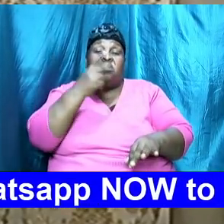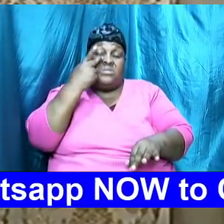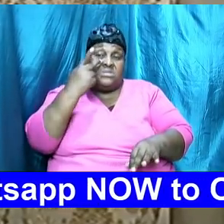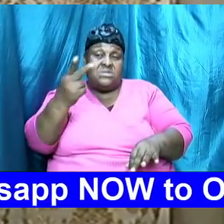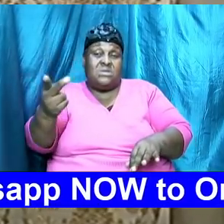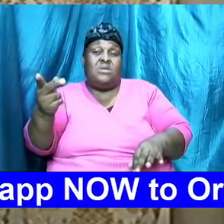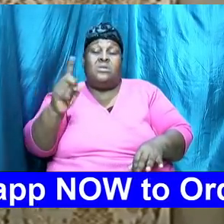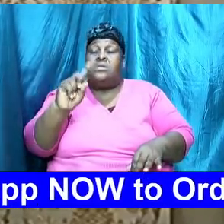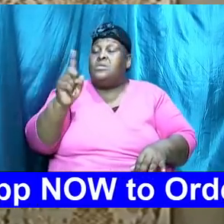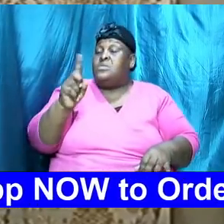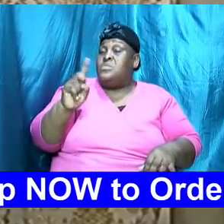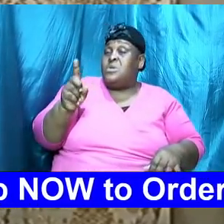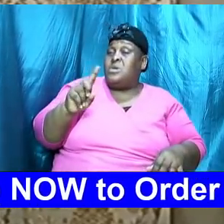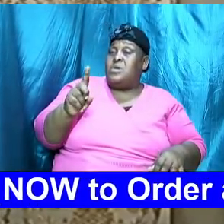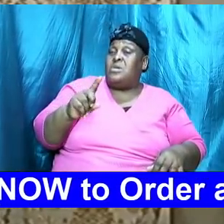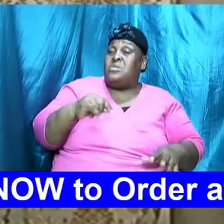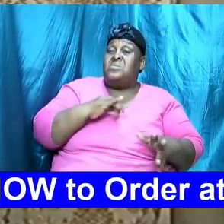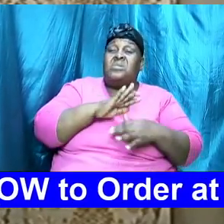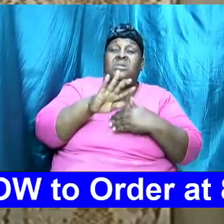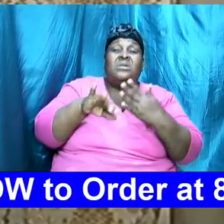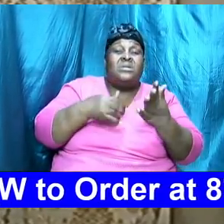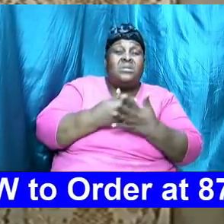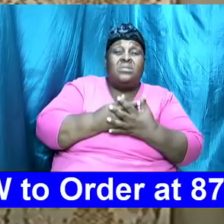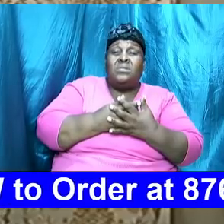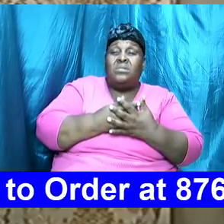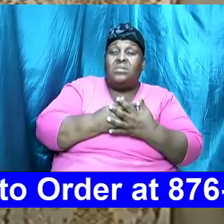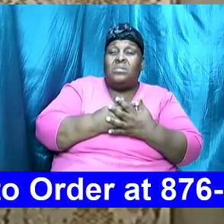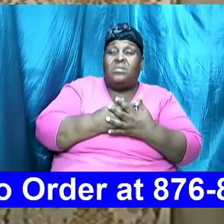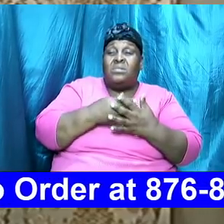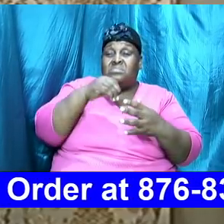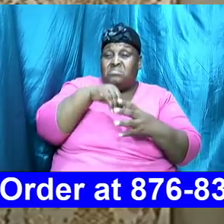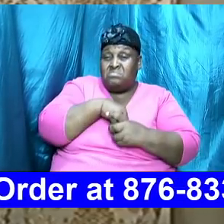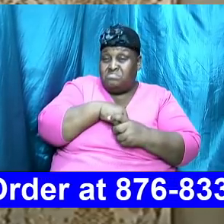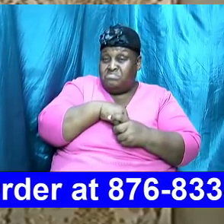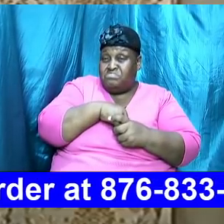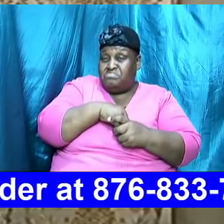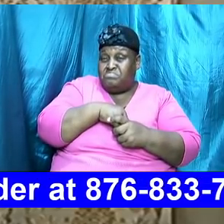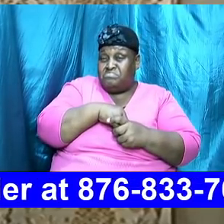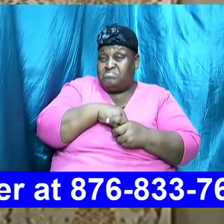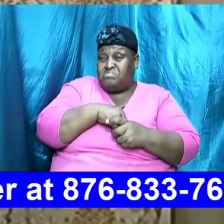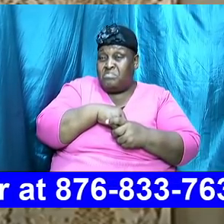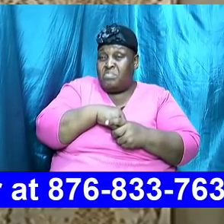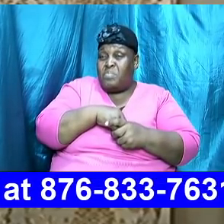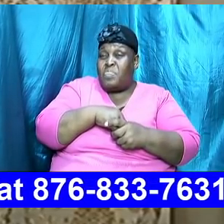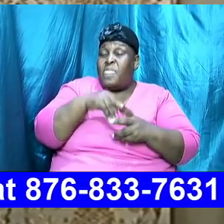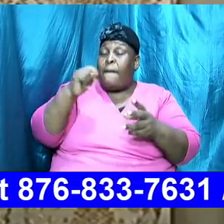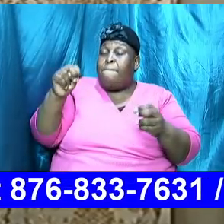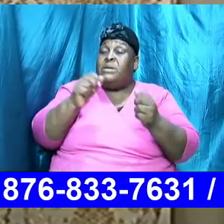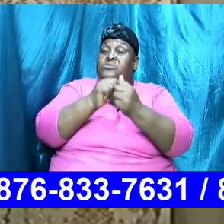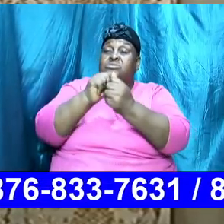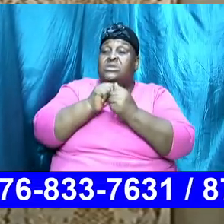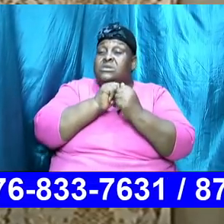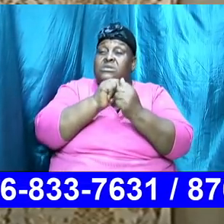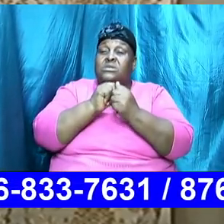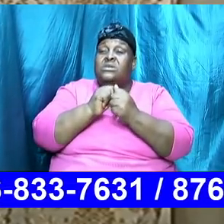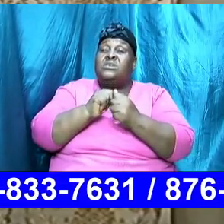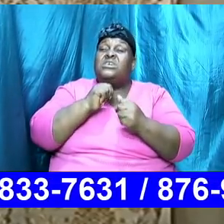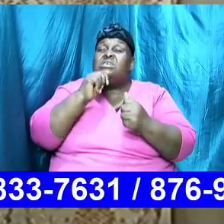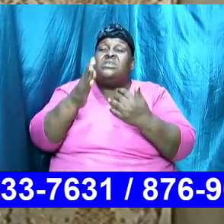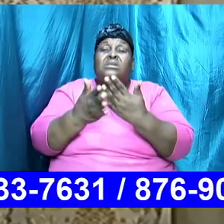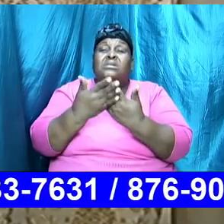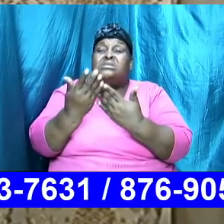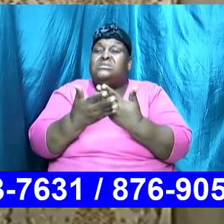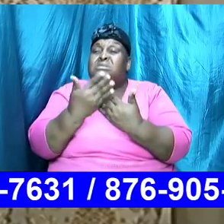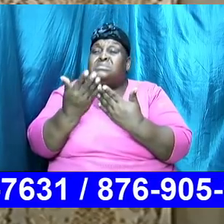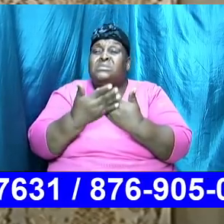where it all fits in being together is not simply